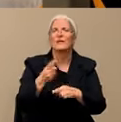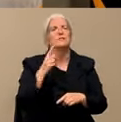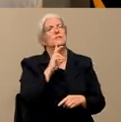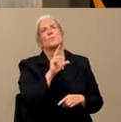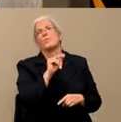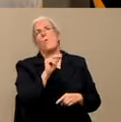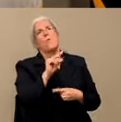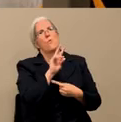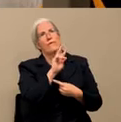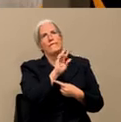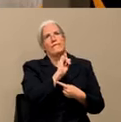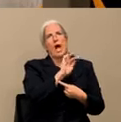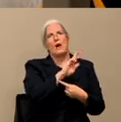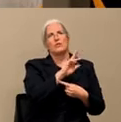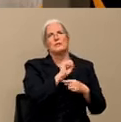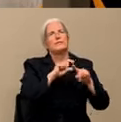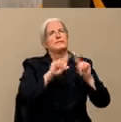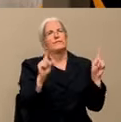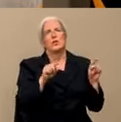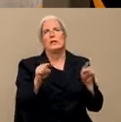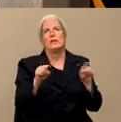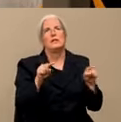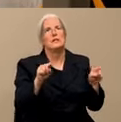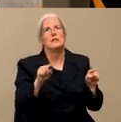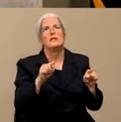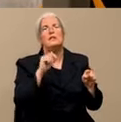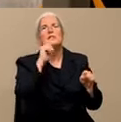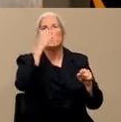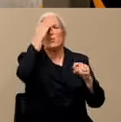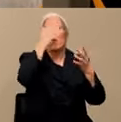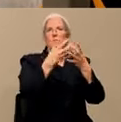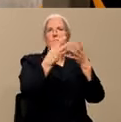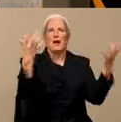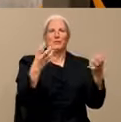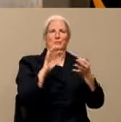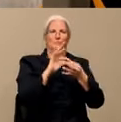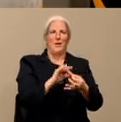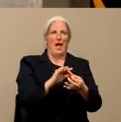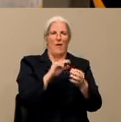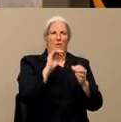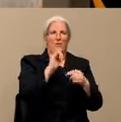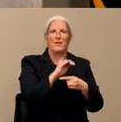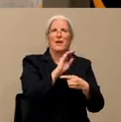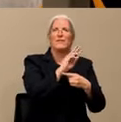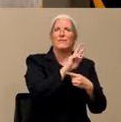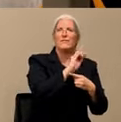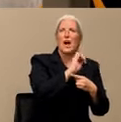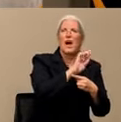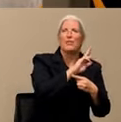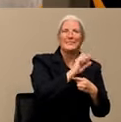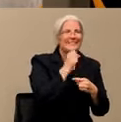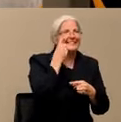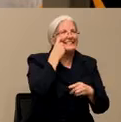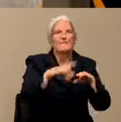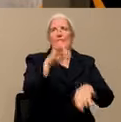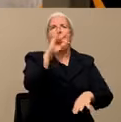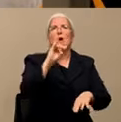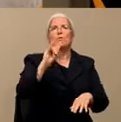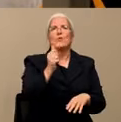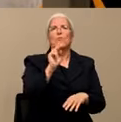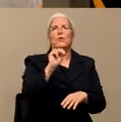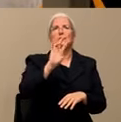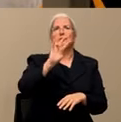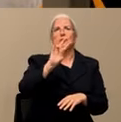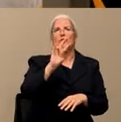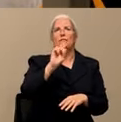I talk about how January 7, when it was announced, I think, it was announced that they discovered what this virus was that was causing this illness in